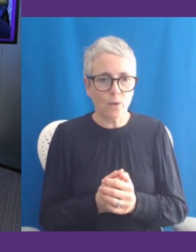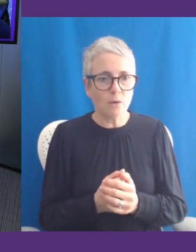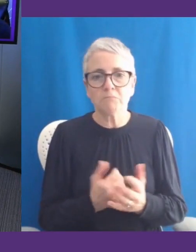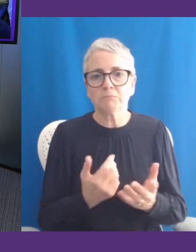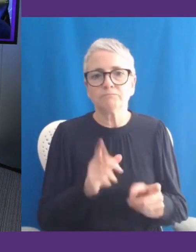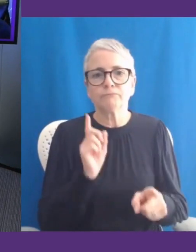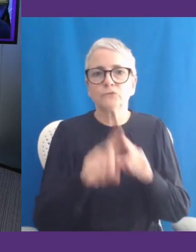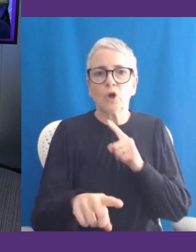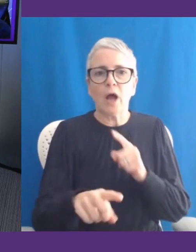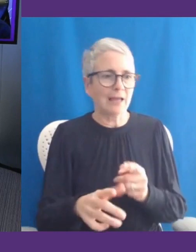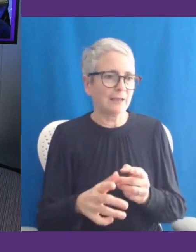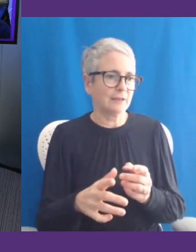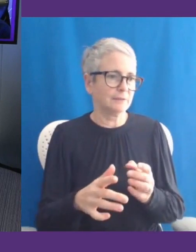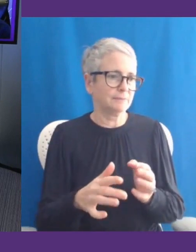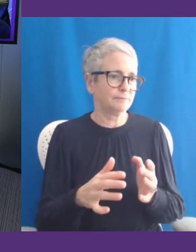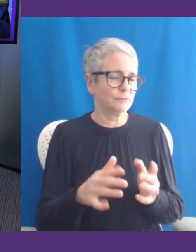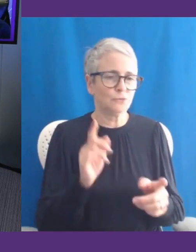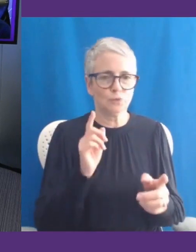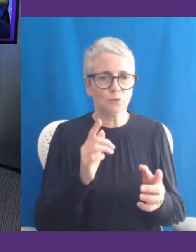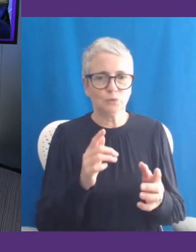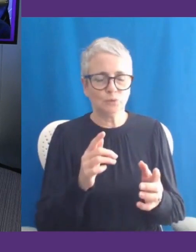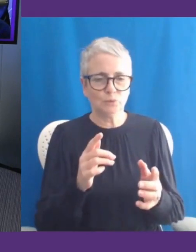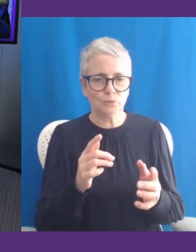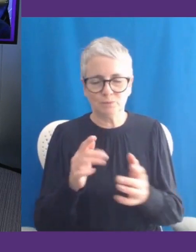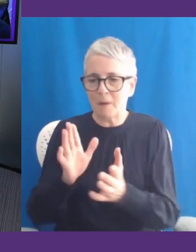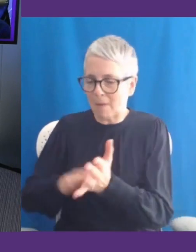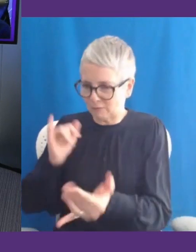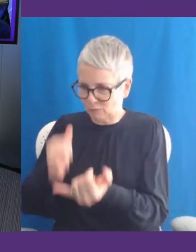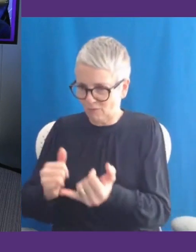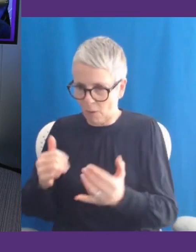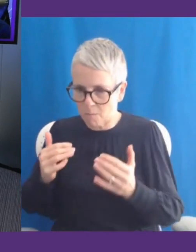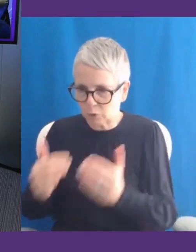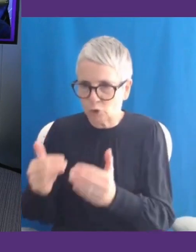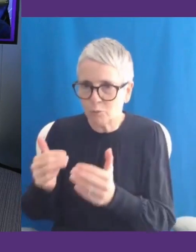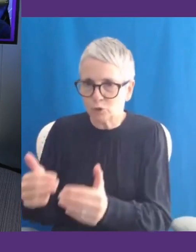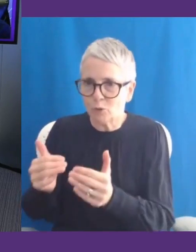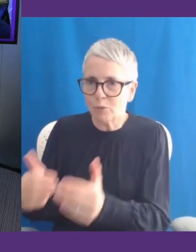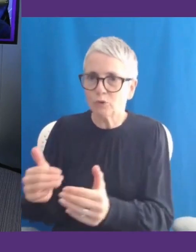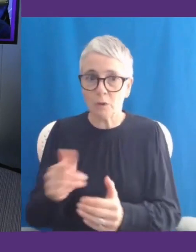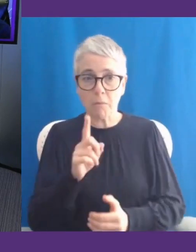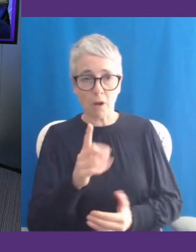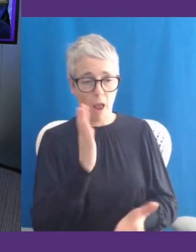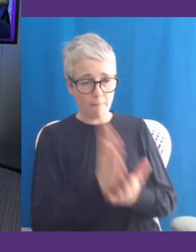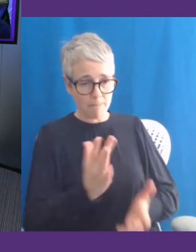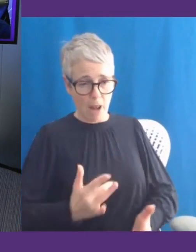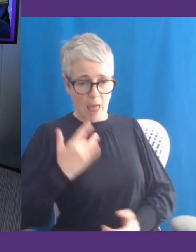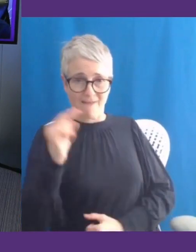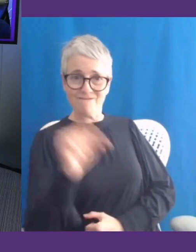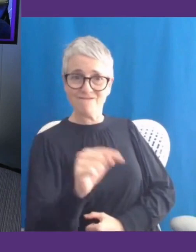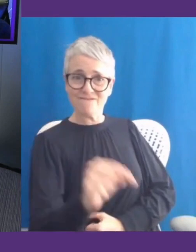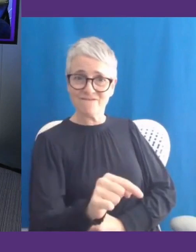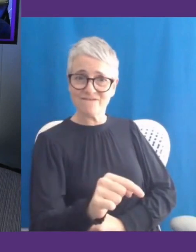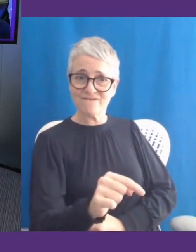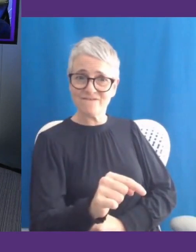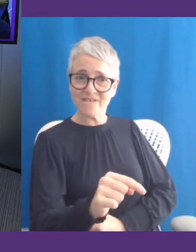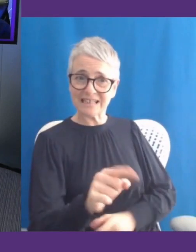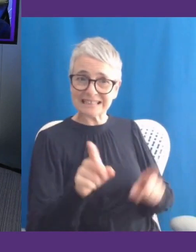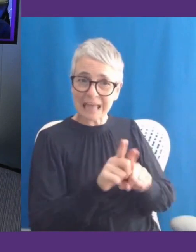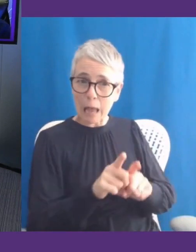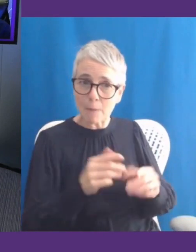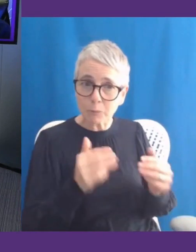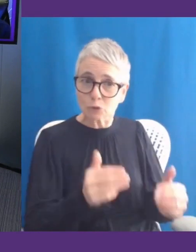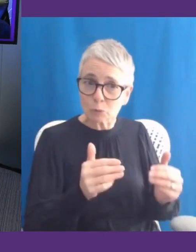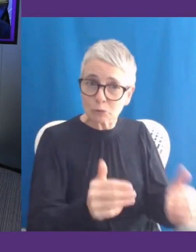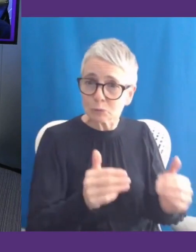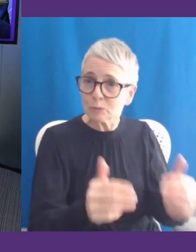gap between Microsoft pushing ahead with all of its innovation and the real life of the people in day-to-day life. And maybe things like banks and financial